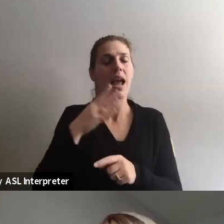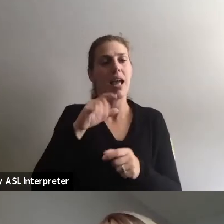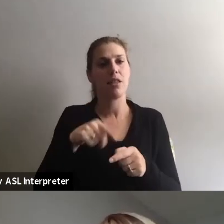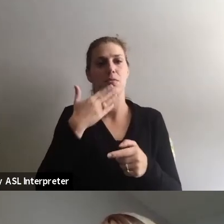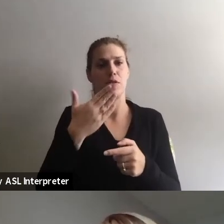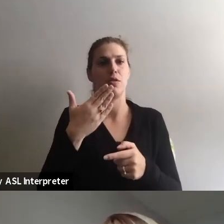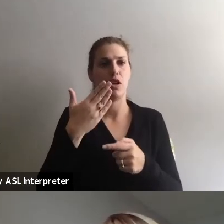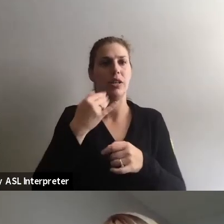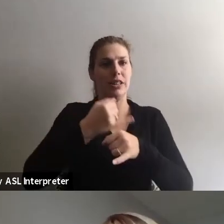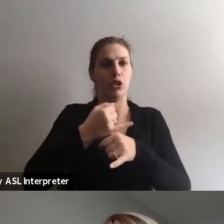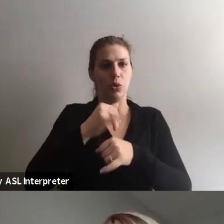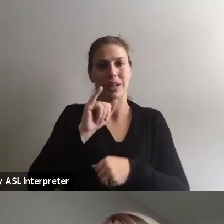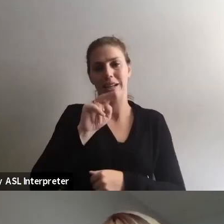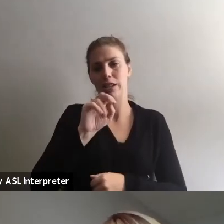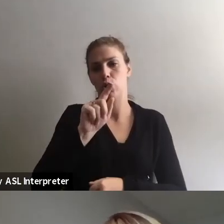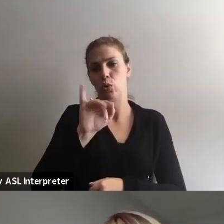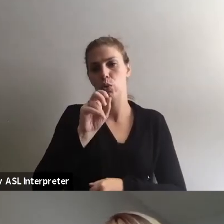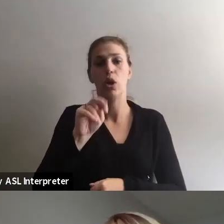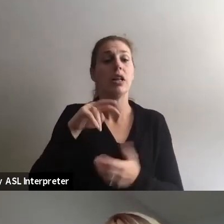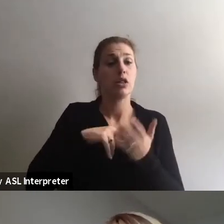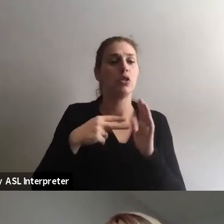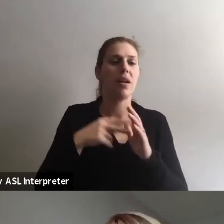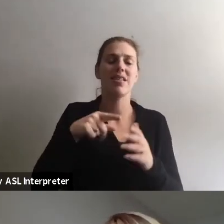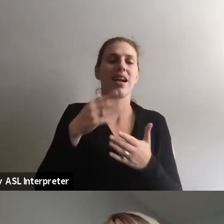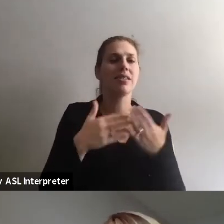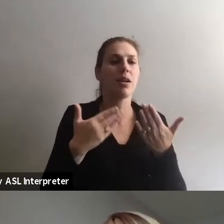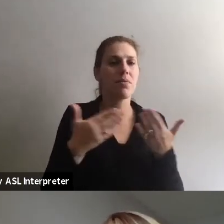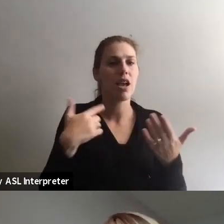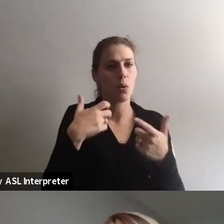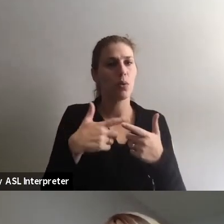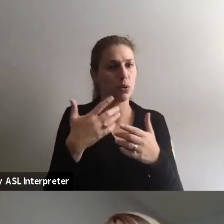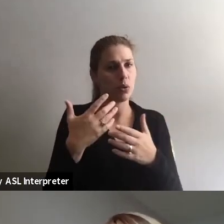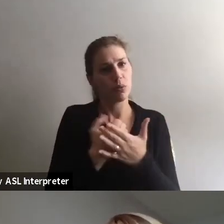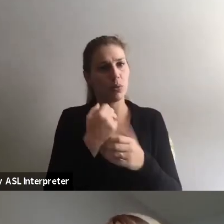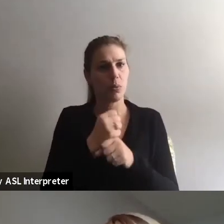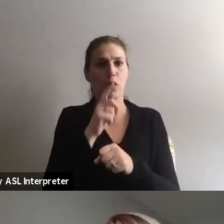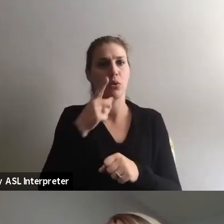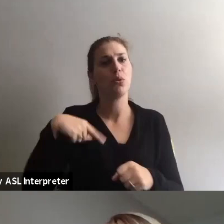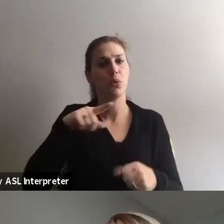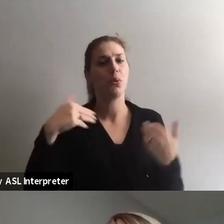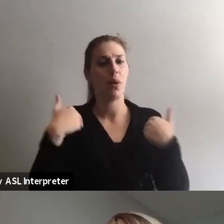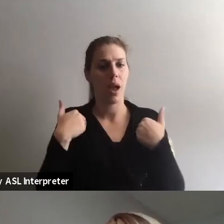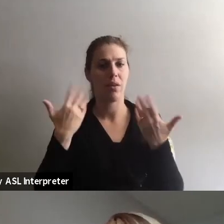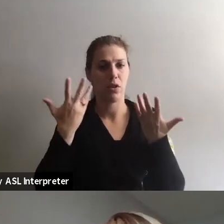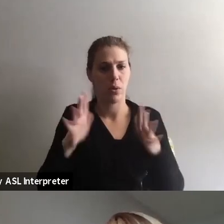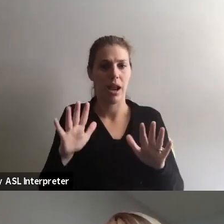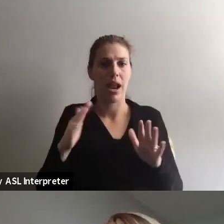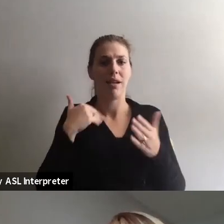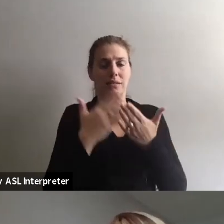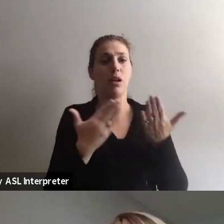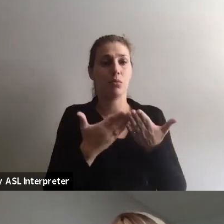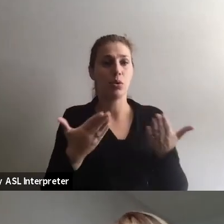institution. Um, so that's just some of the things that I wanted to make sure that you guys had some resources